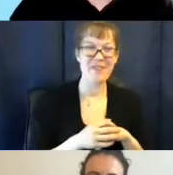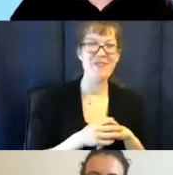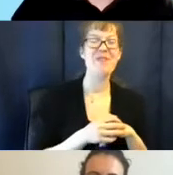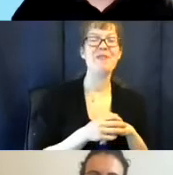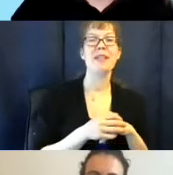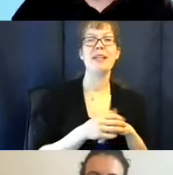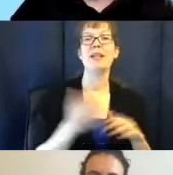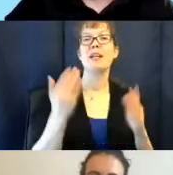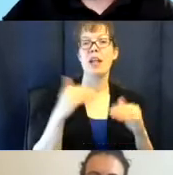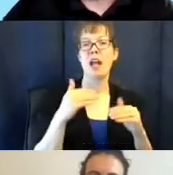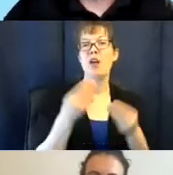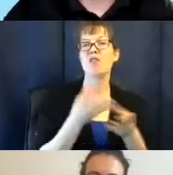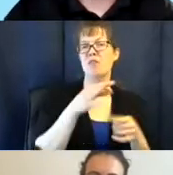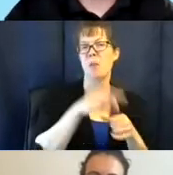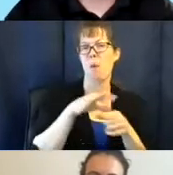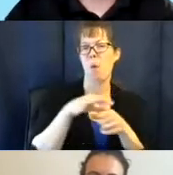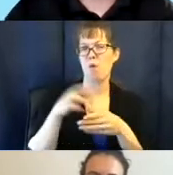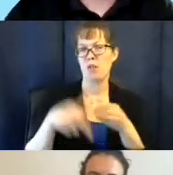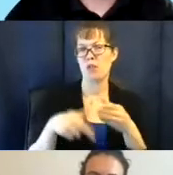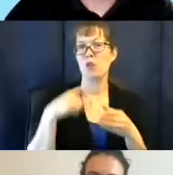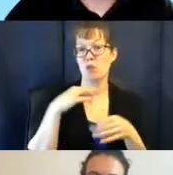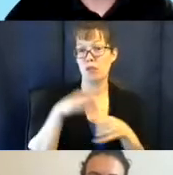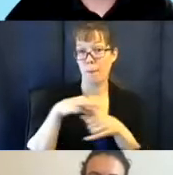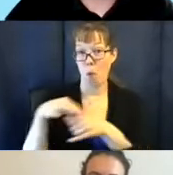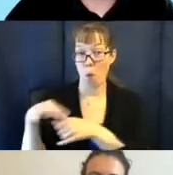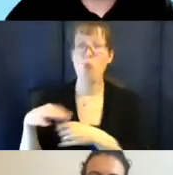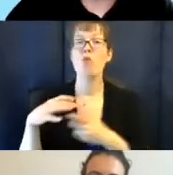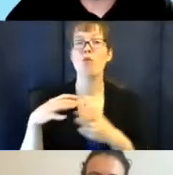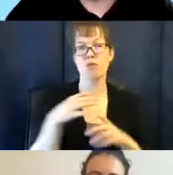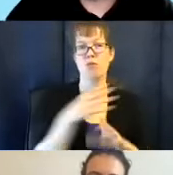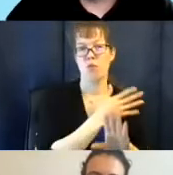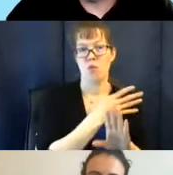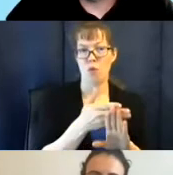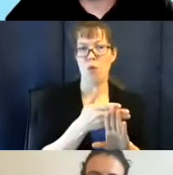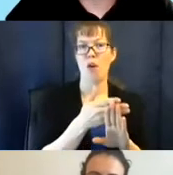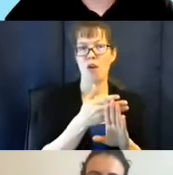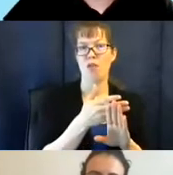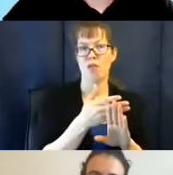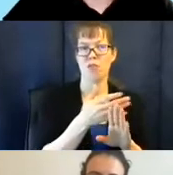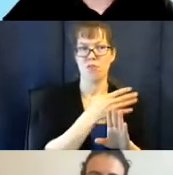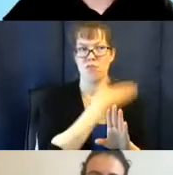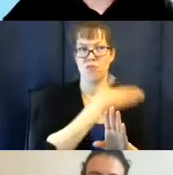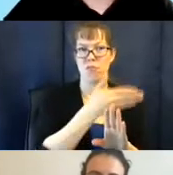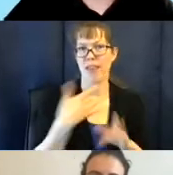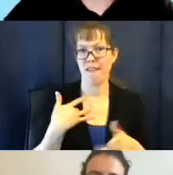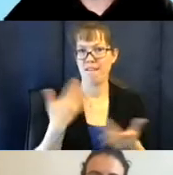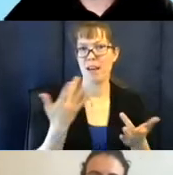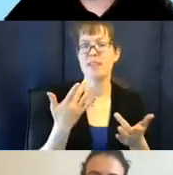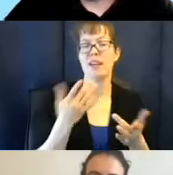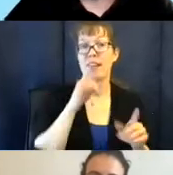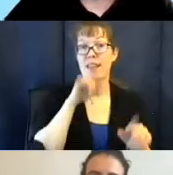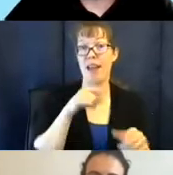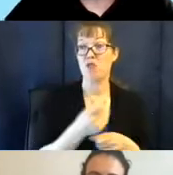We do want to deliver some poll results. We've taken polls throughout most of our events, and I think the answers that we